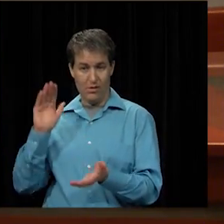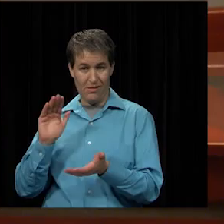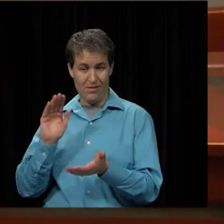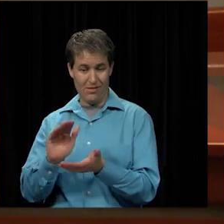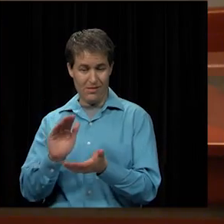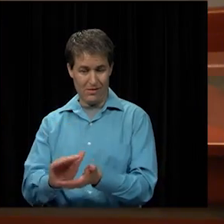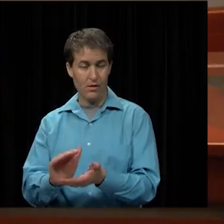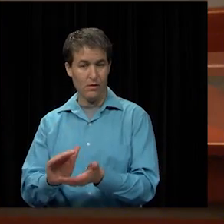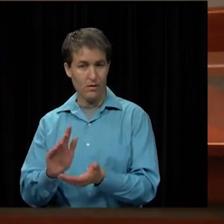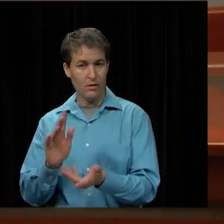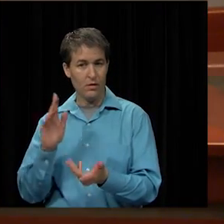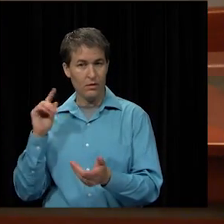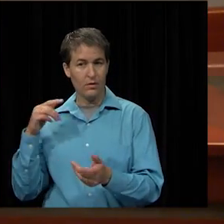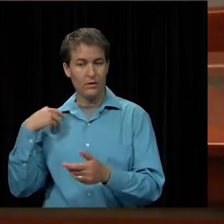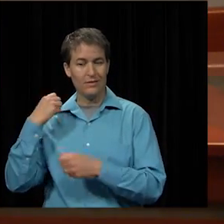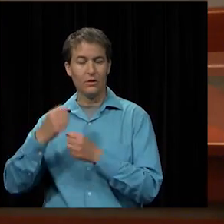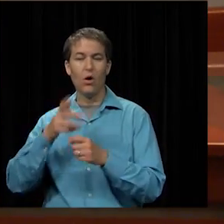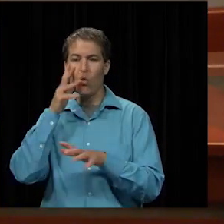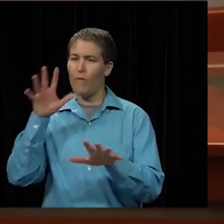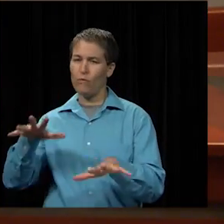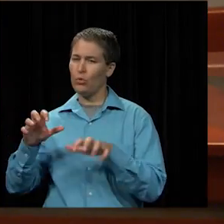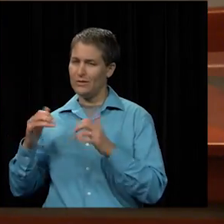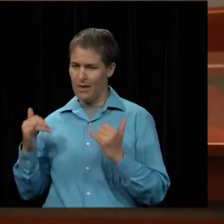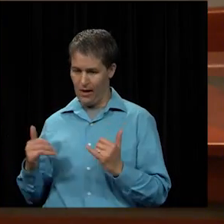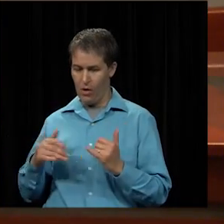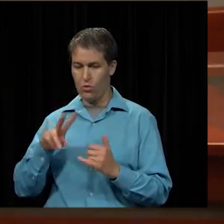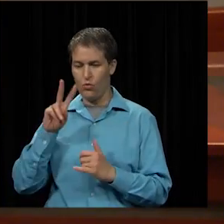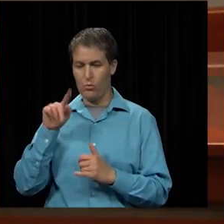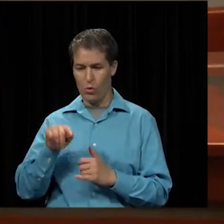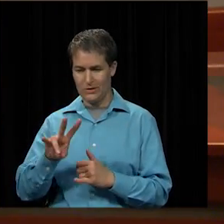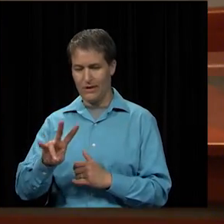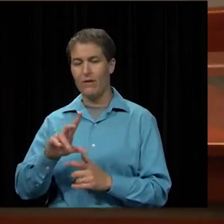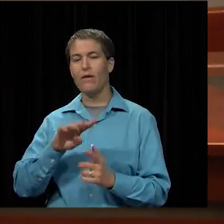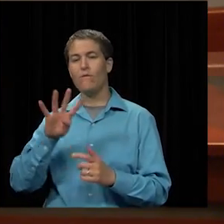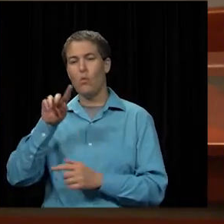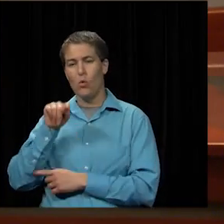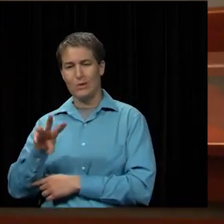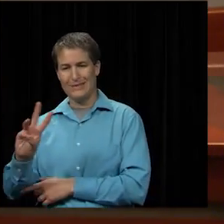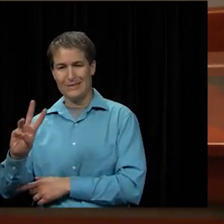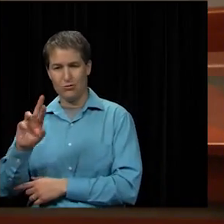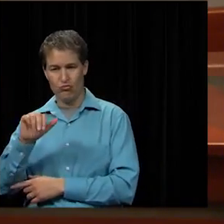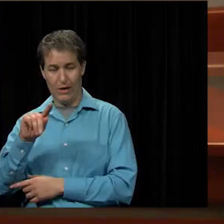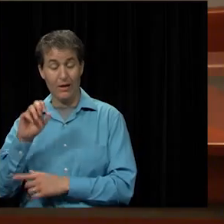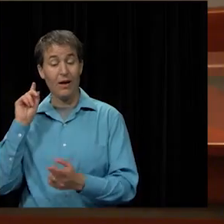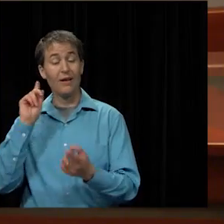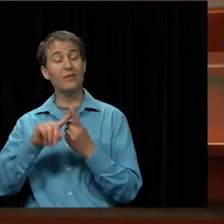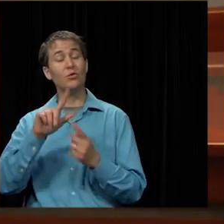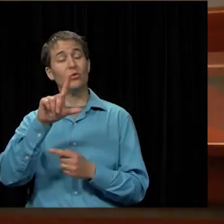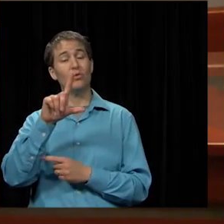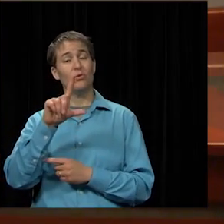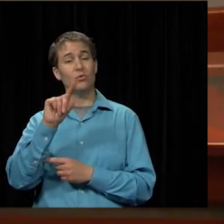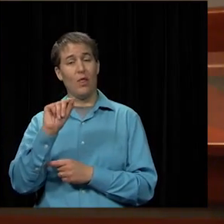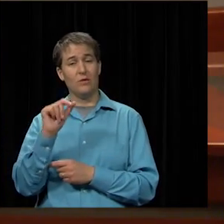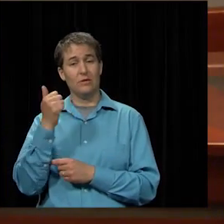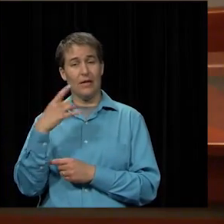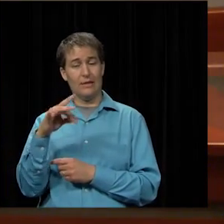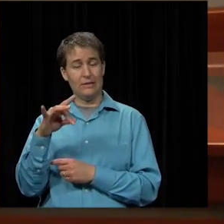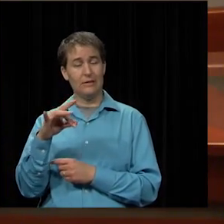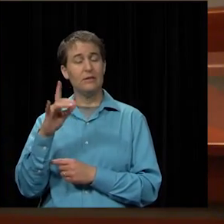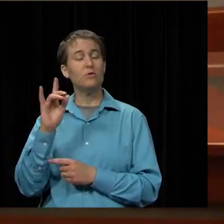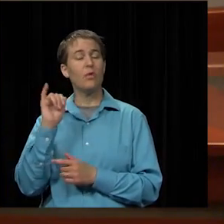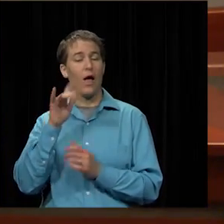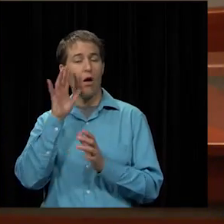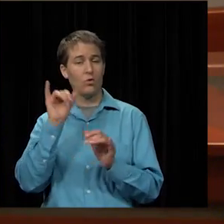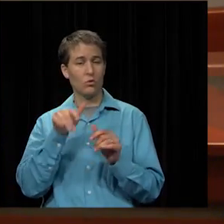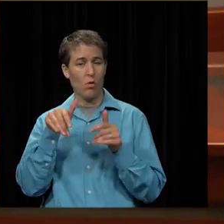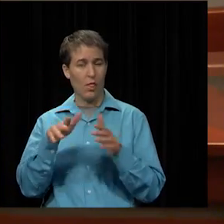phrasing. They are freezing that at the 2.7 and the 4.6 rate until 2018. So that also